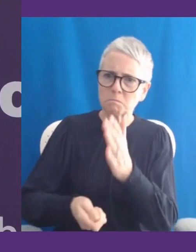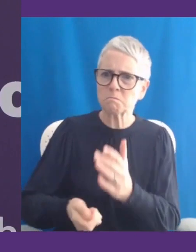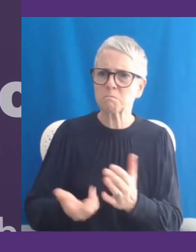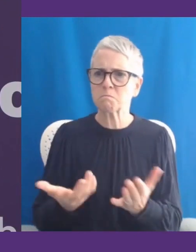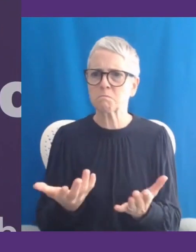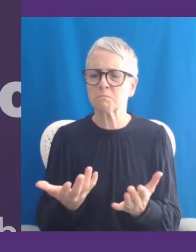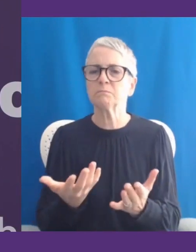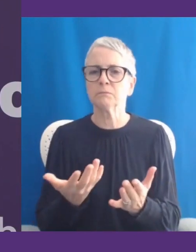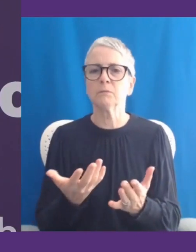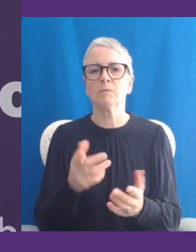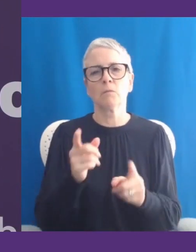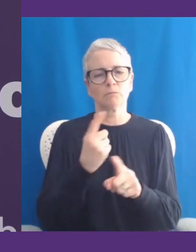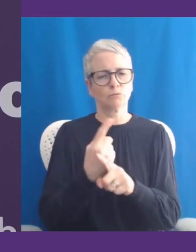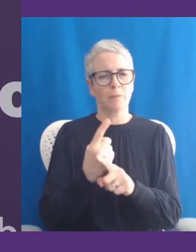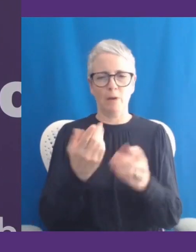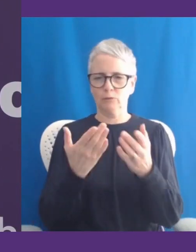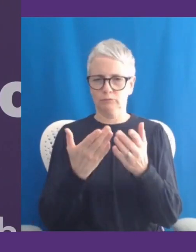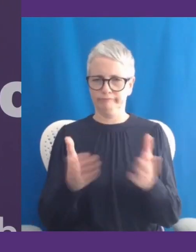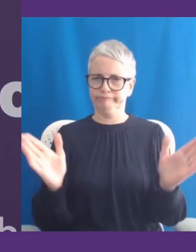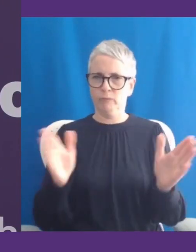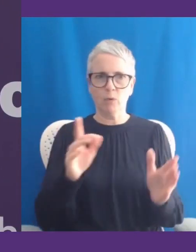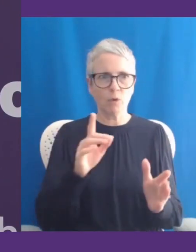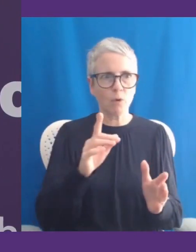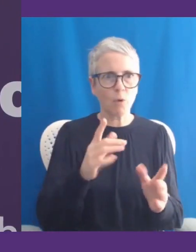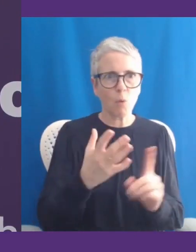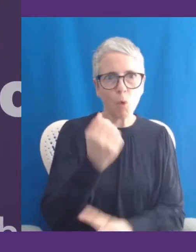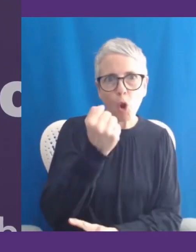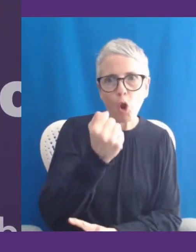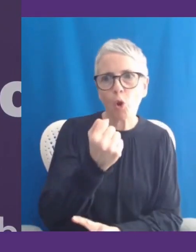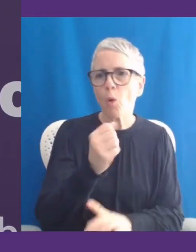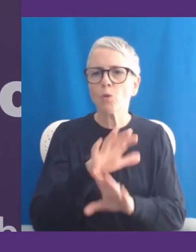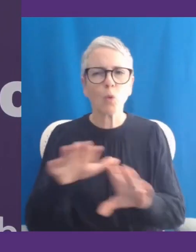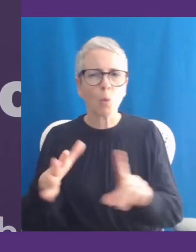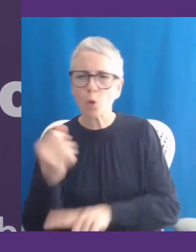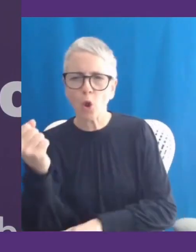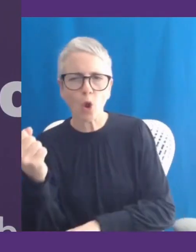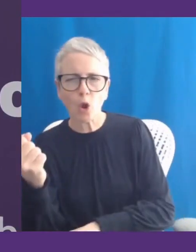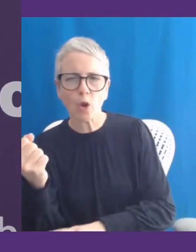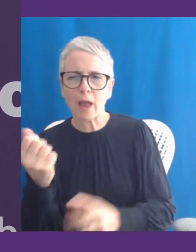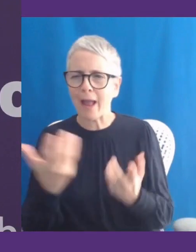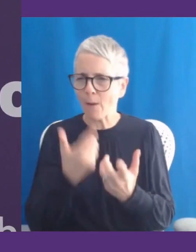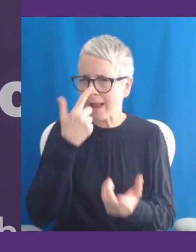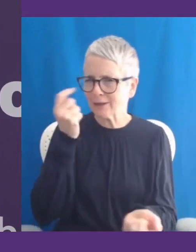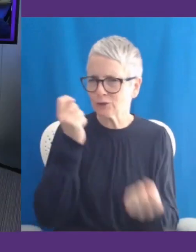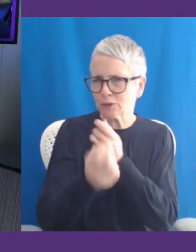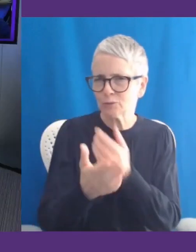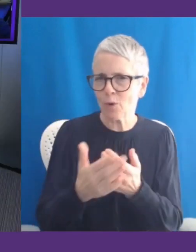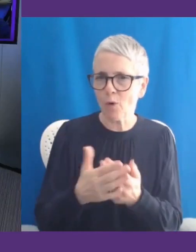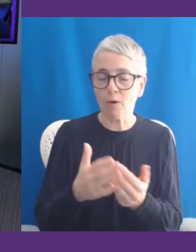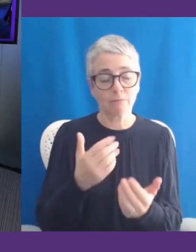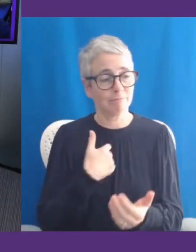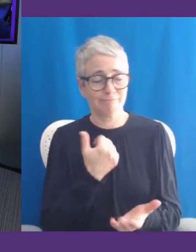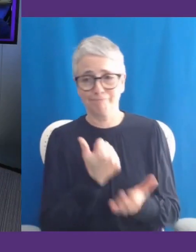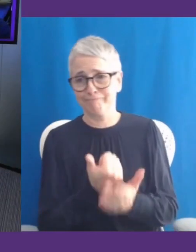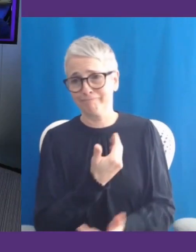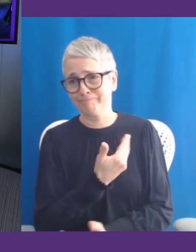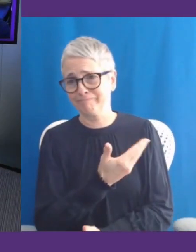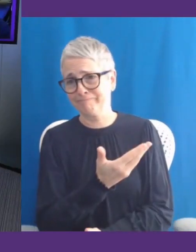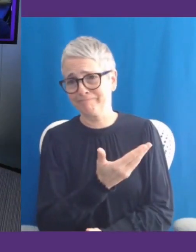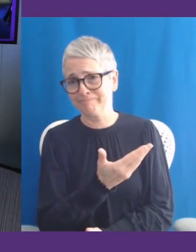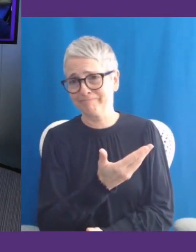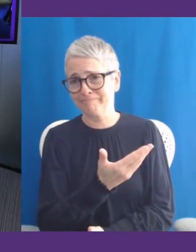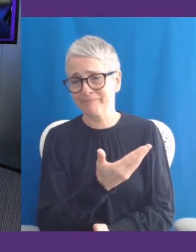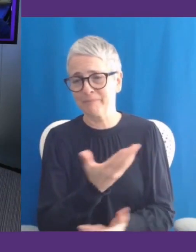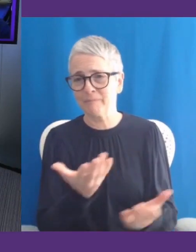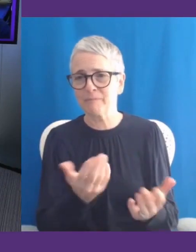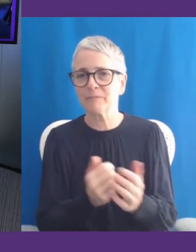on what's working and what we can do more of together to make change happen. So I've got a great panel. I've got Robert with me in the studio.